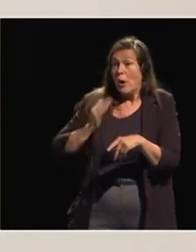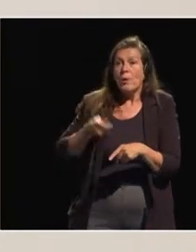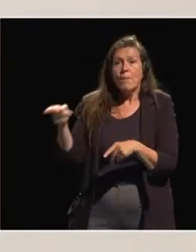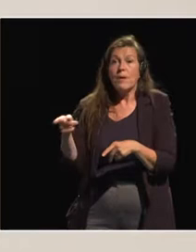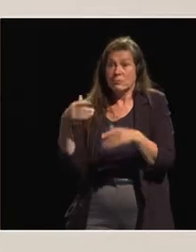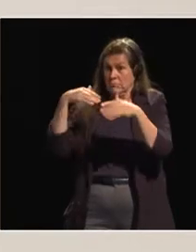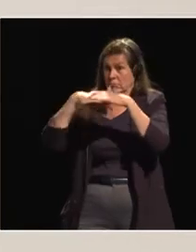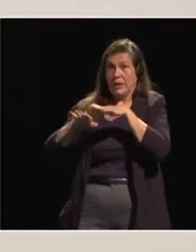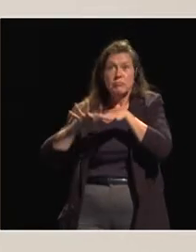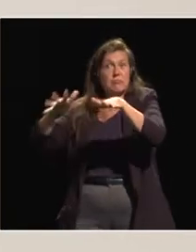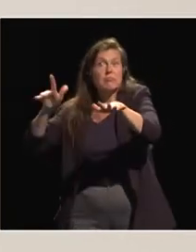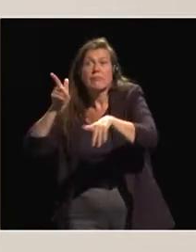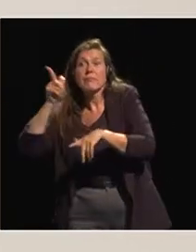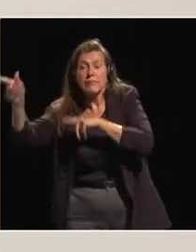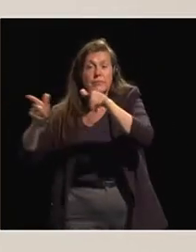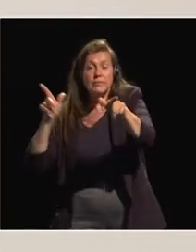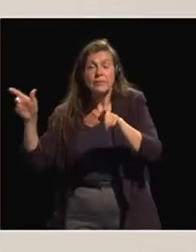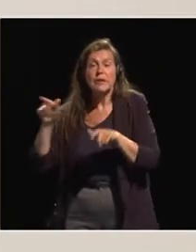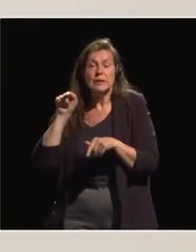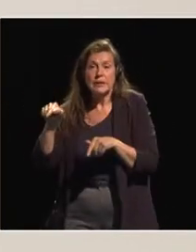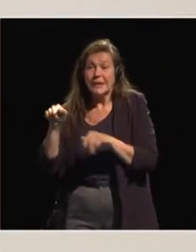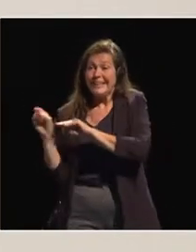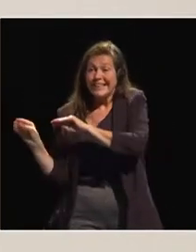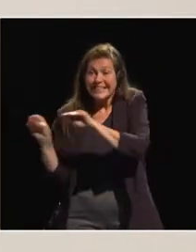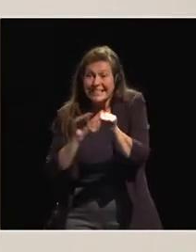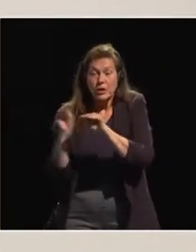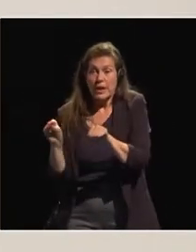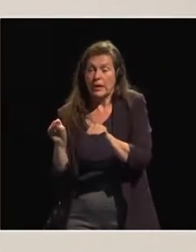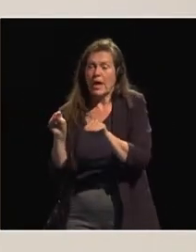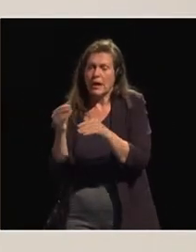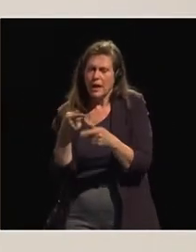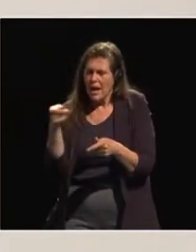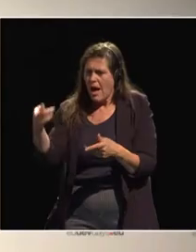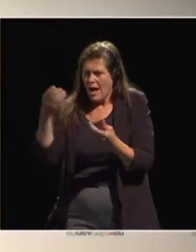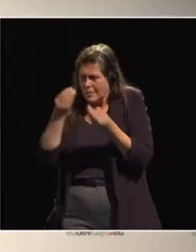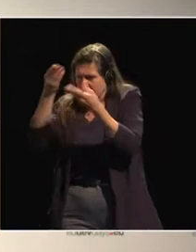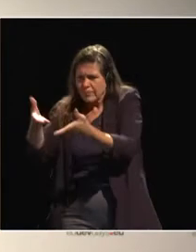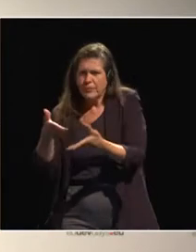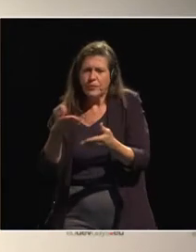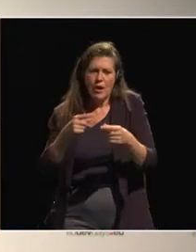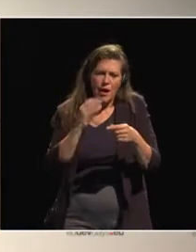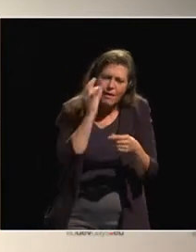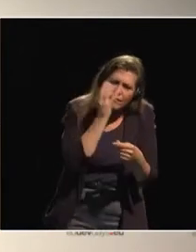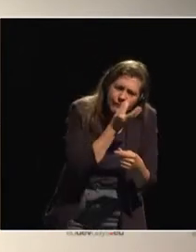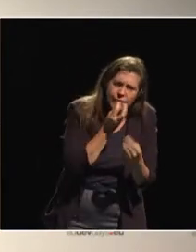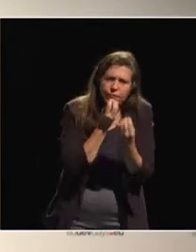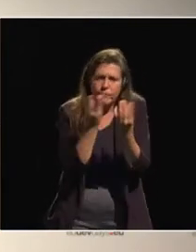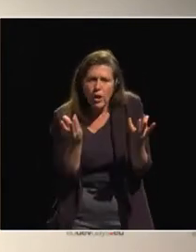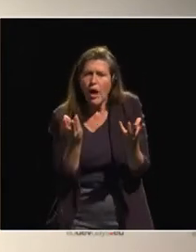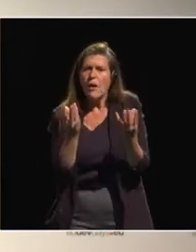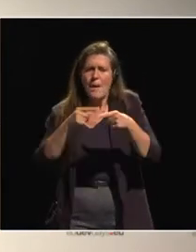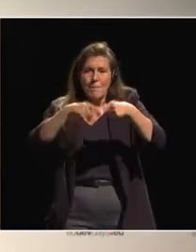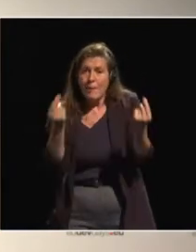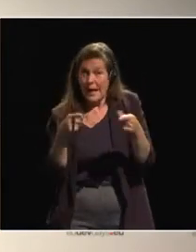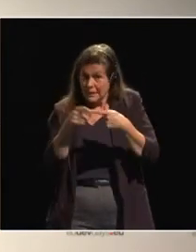are dealing with scientific things. Training people about plants, about flowers, it's a scientific thing.